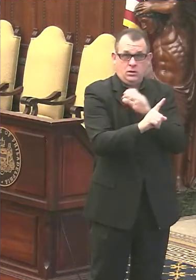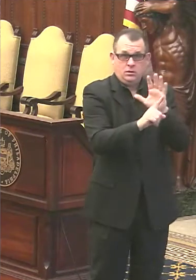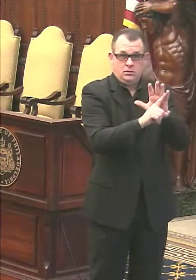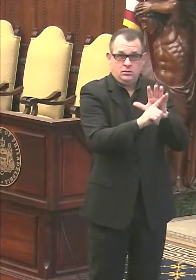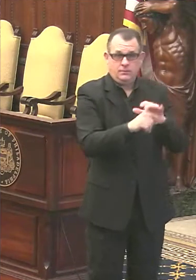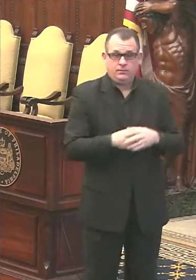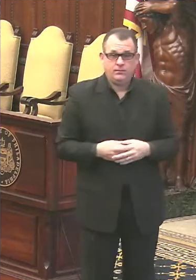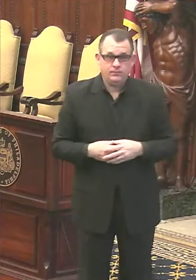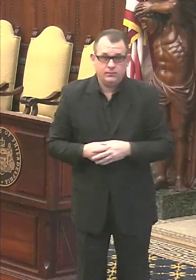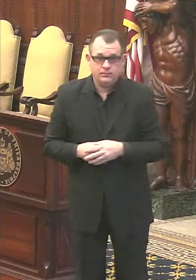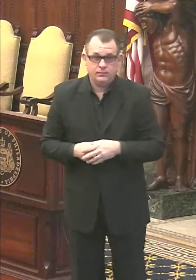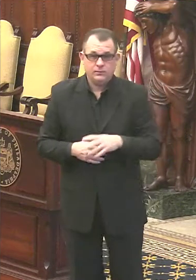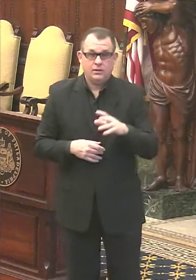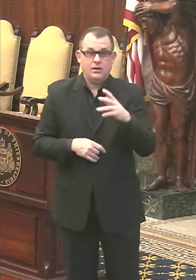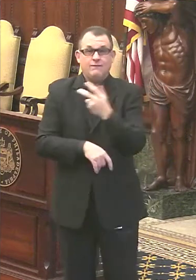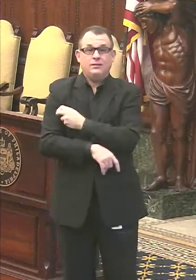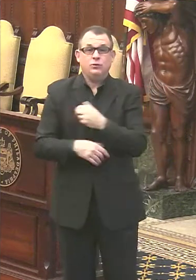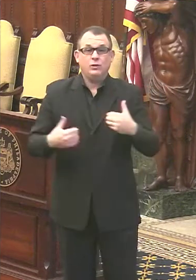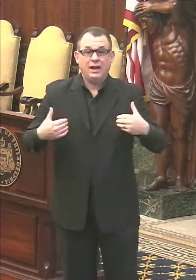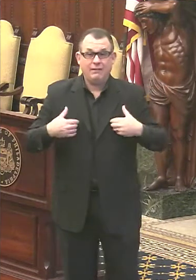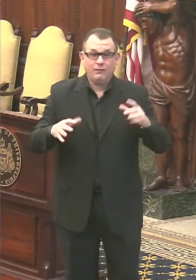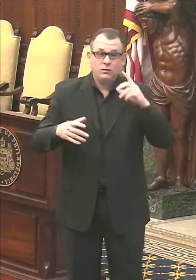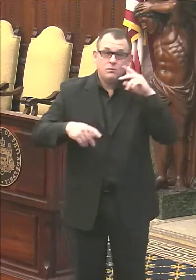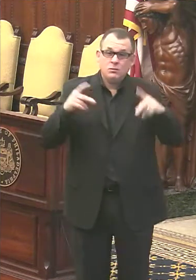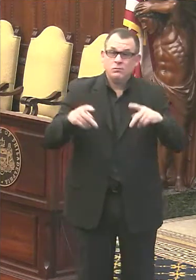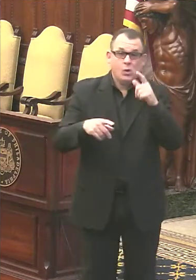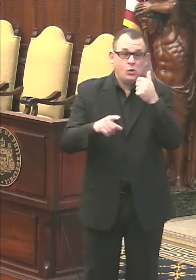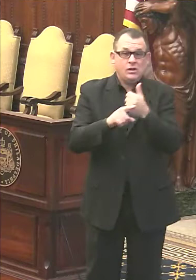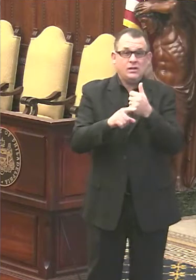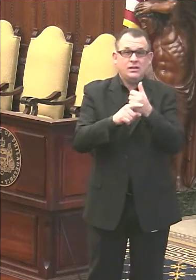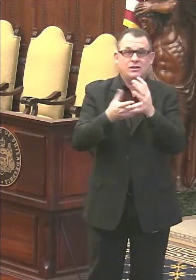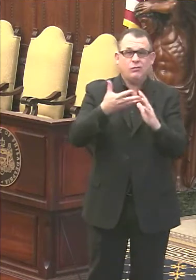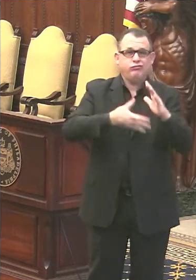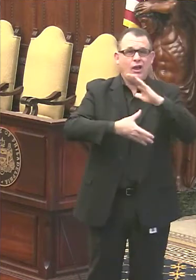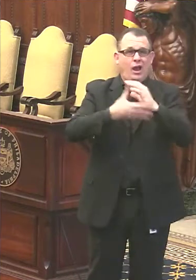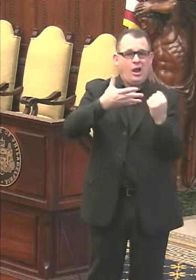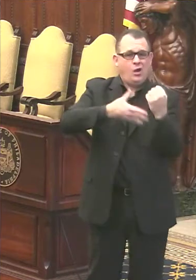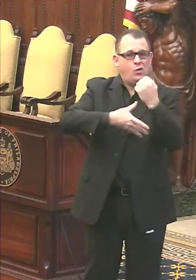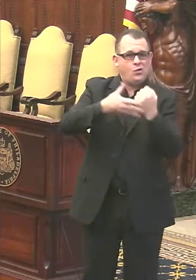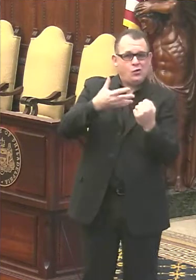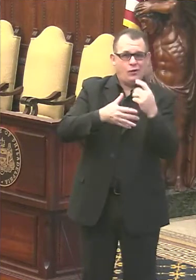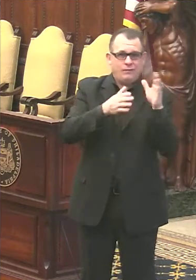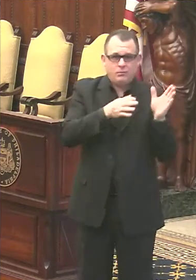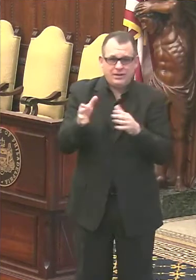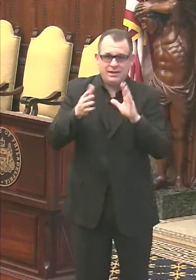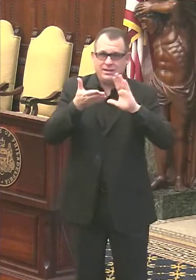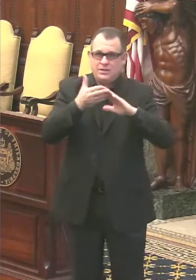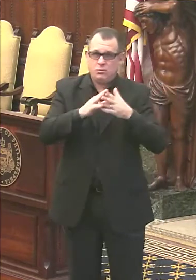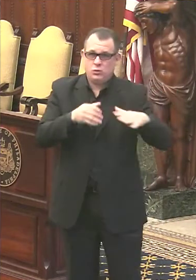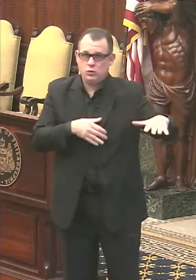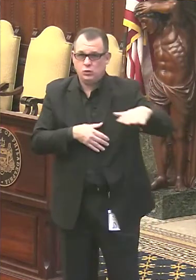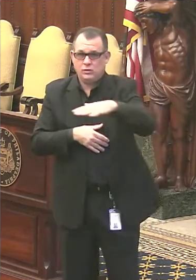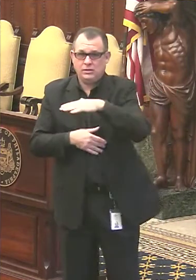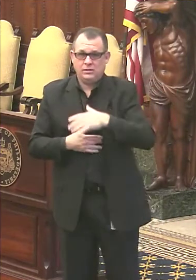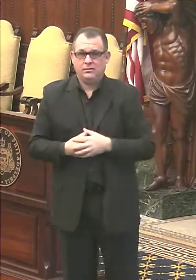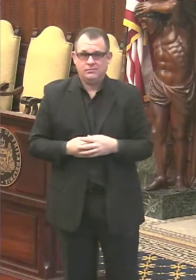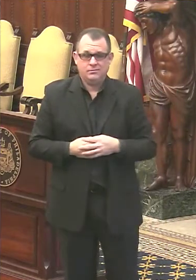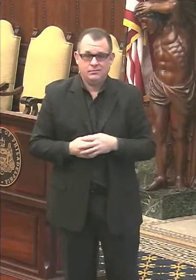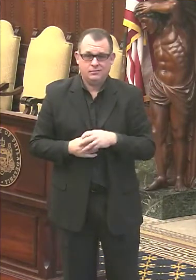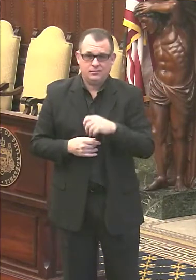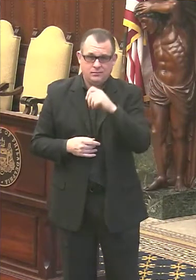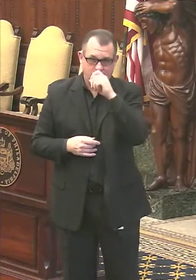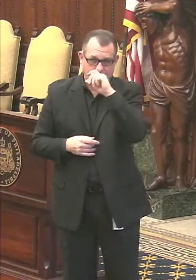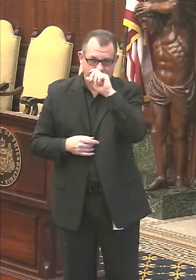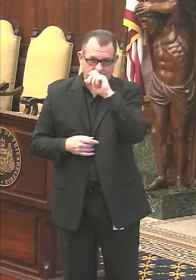vaccine we have is to be used for people who meet our priority groups in the community, as well as in long-term care facilities, assisted living facilities, and personal care